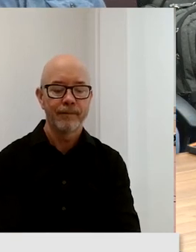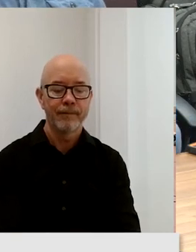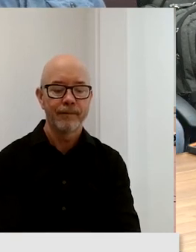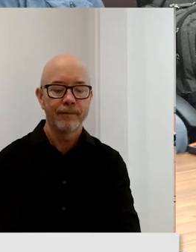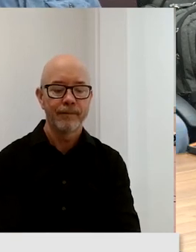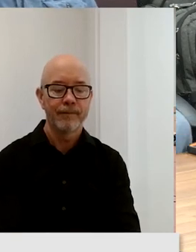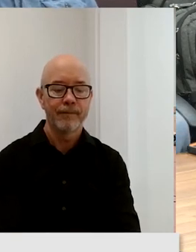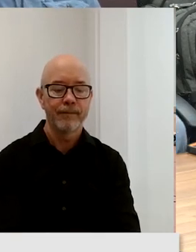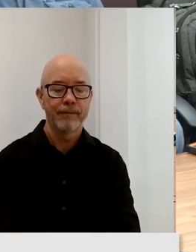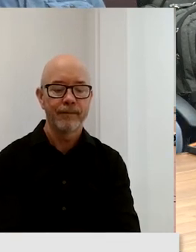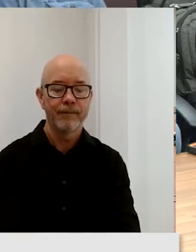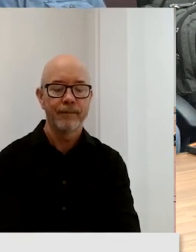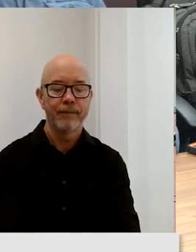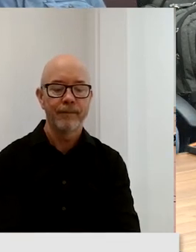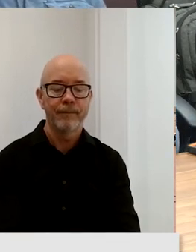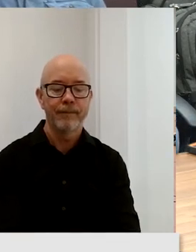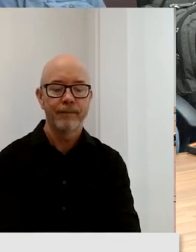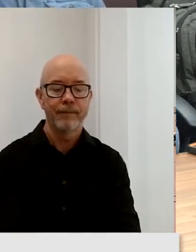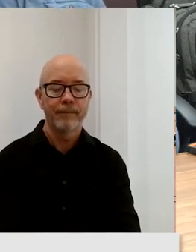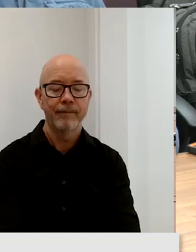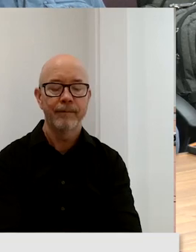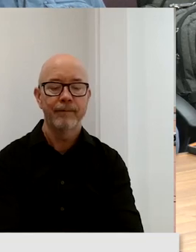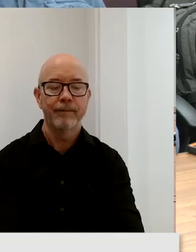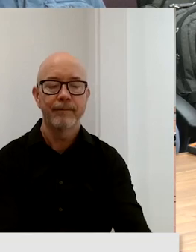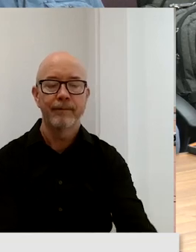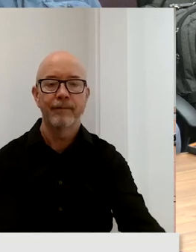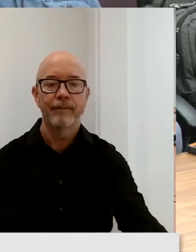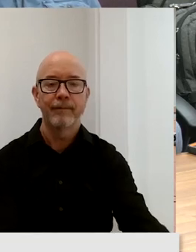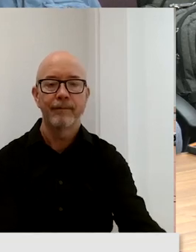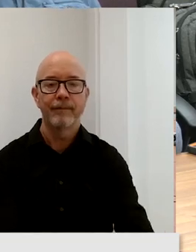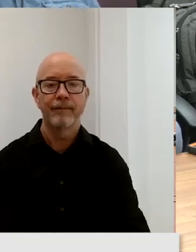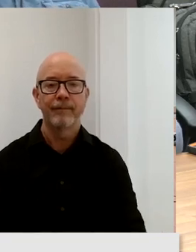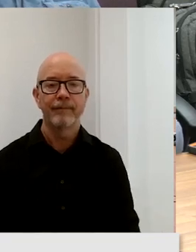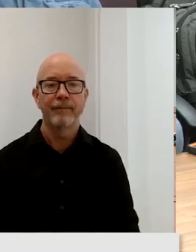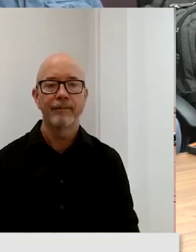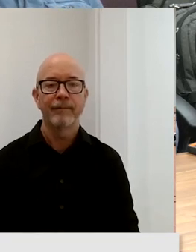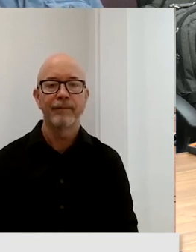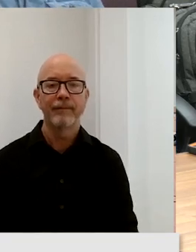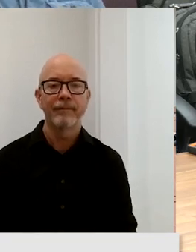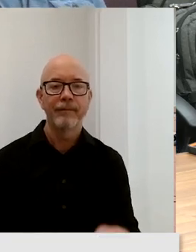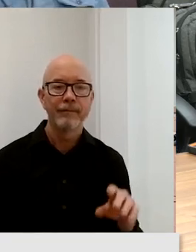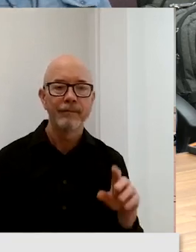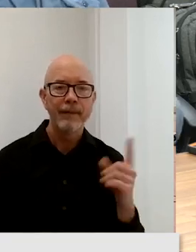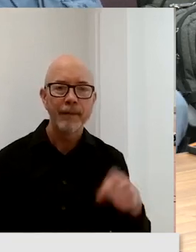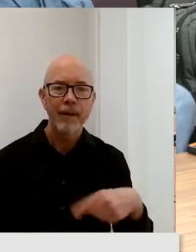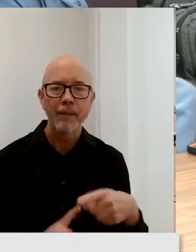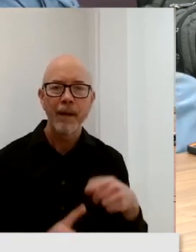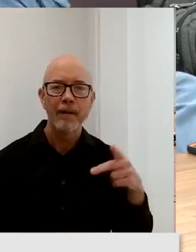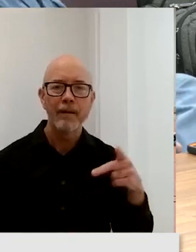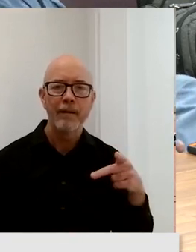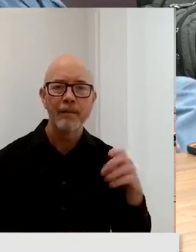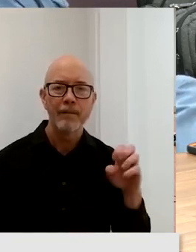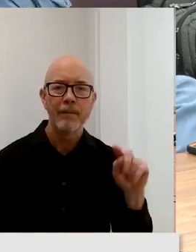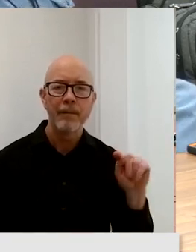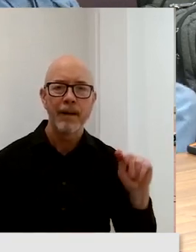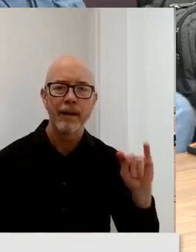I'll make these meetings a little bit more interesting. Snacks. Snacks. Snacks. I had fun.